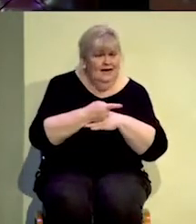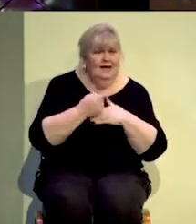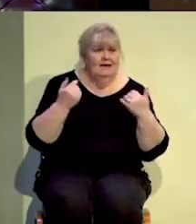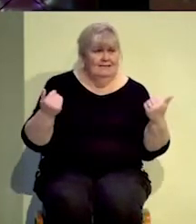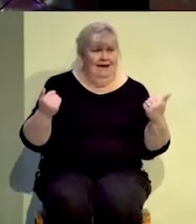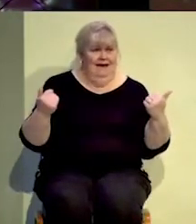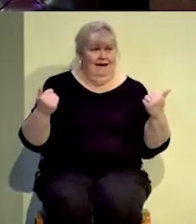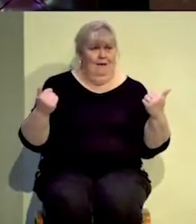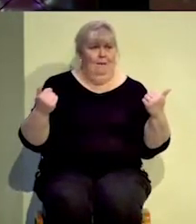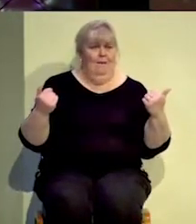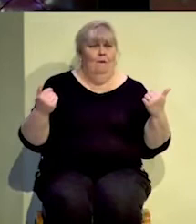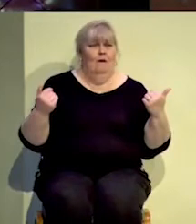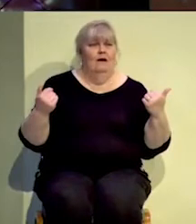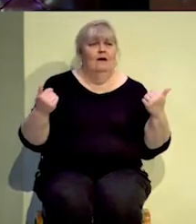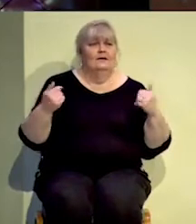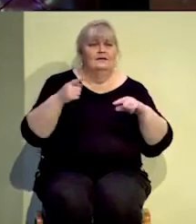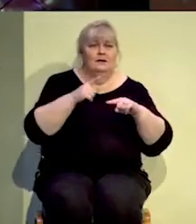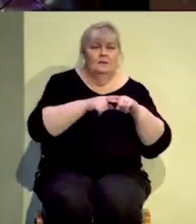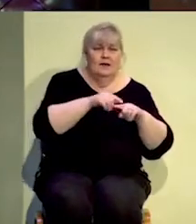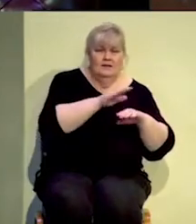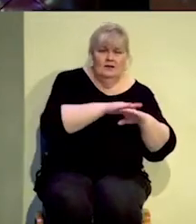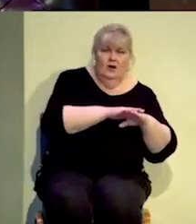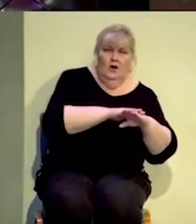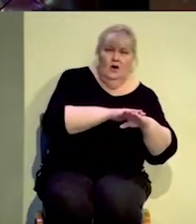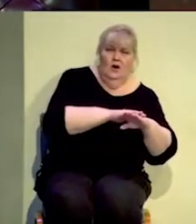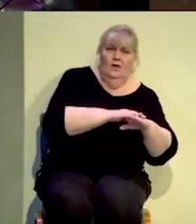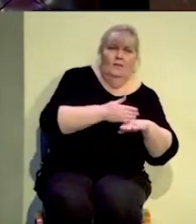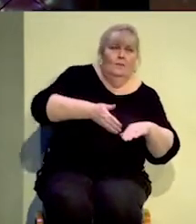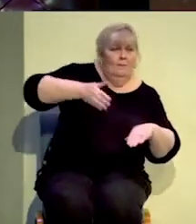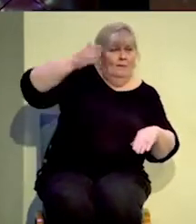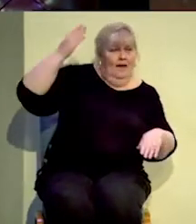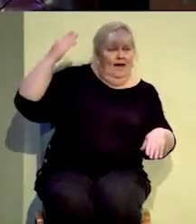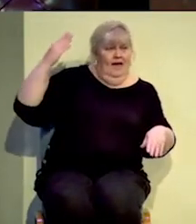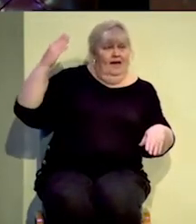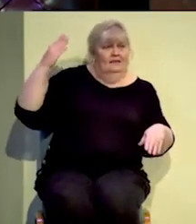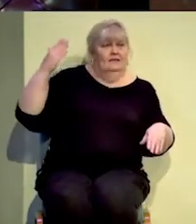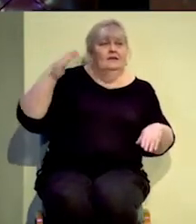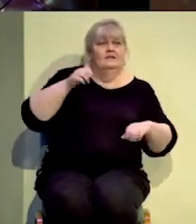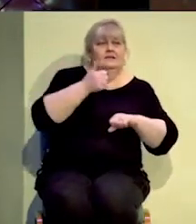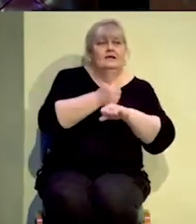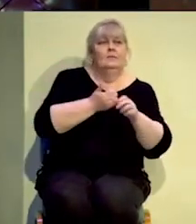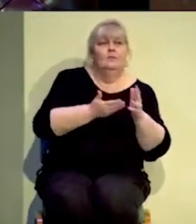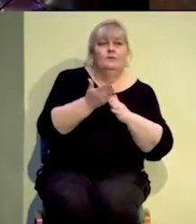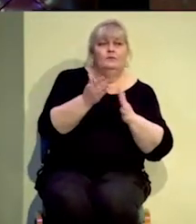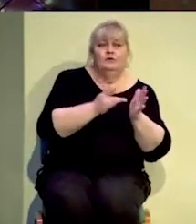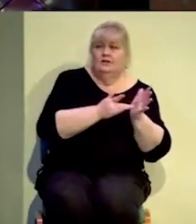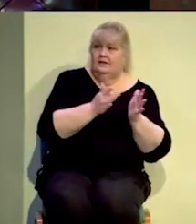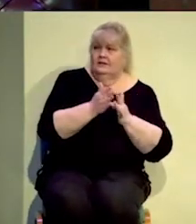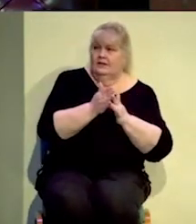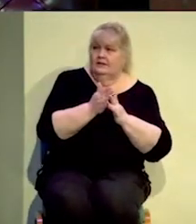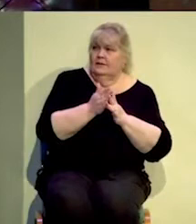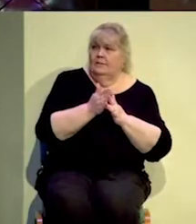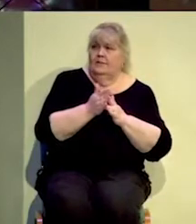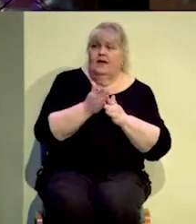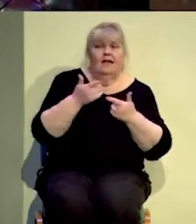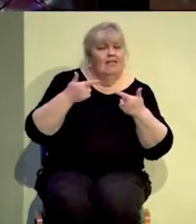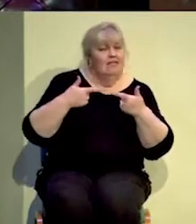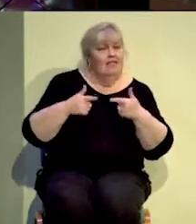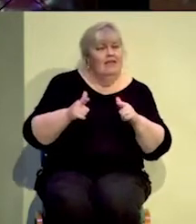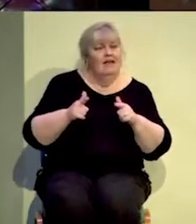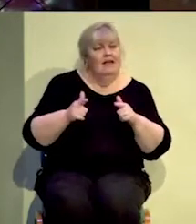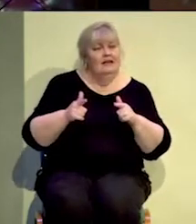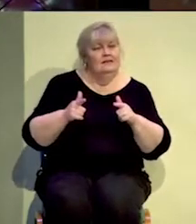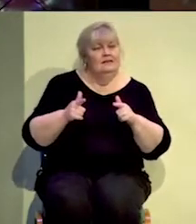century Christianity based upon 1st century Christianity which was founded by the Lord Jesus Christ let's not